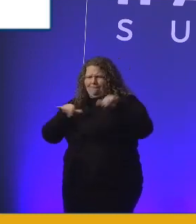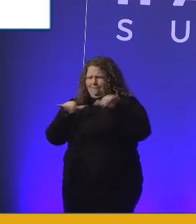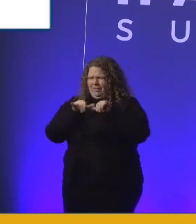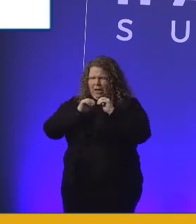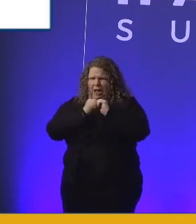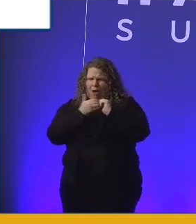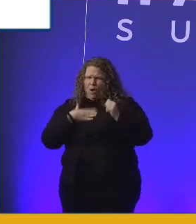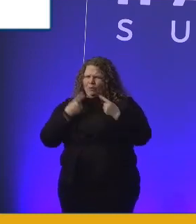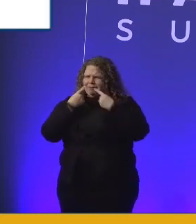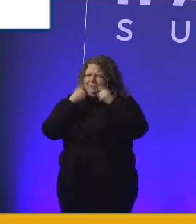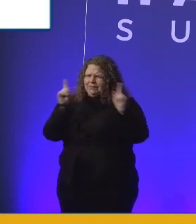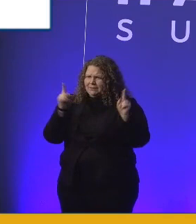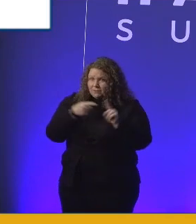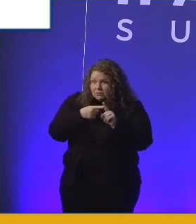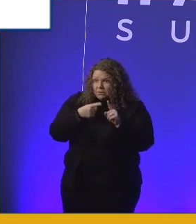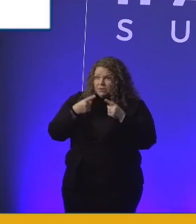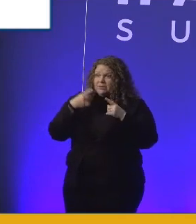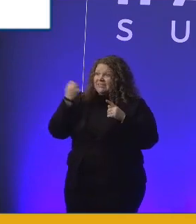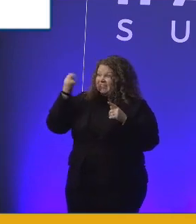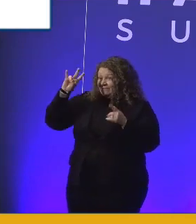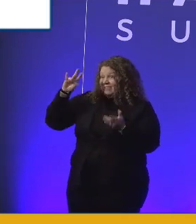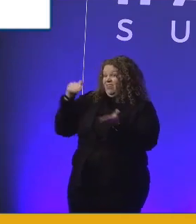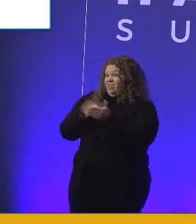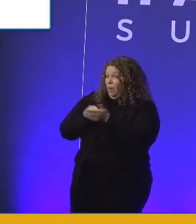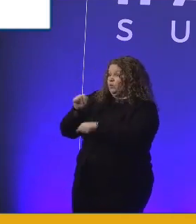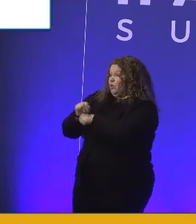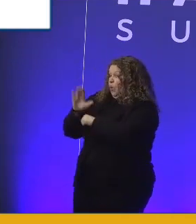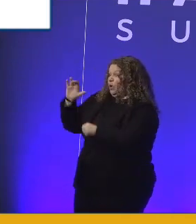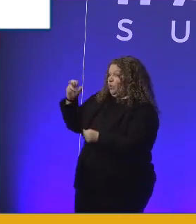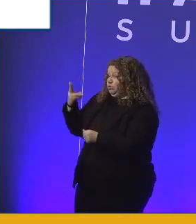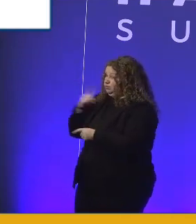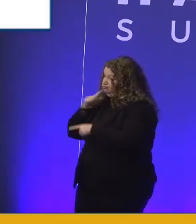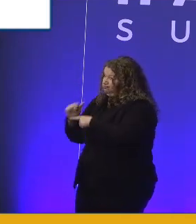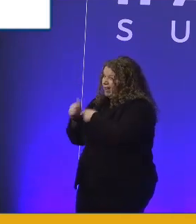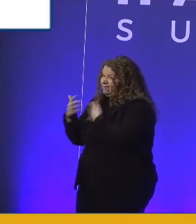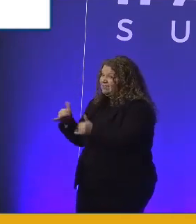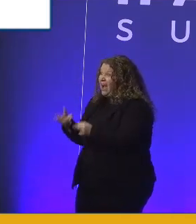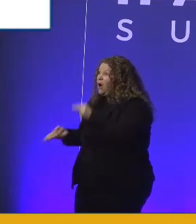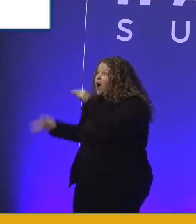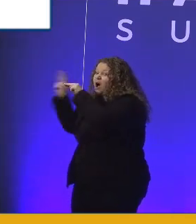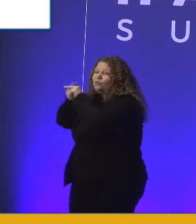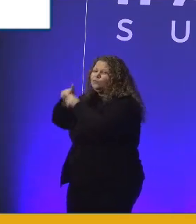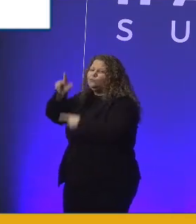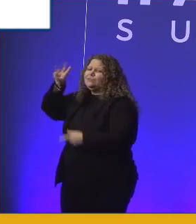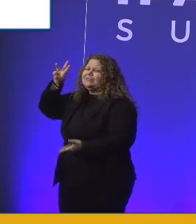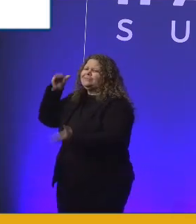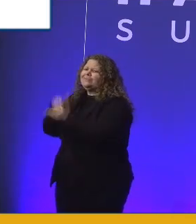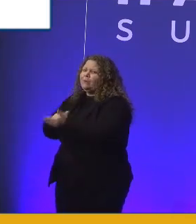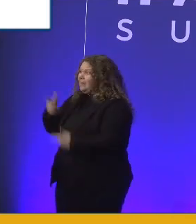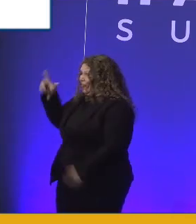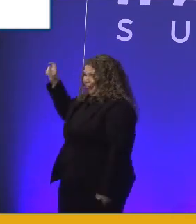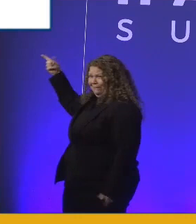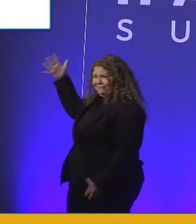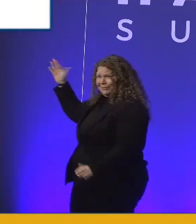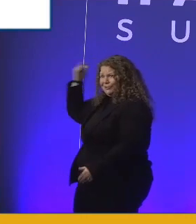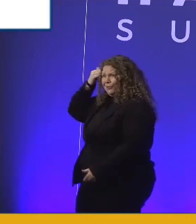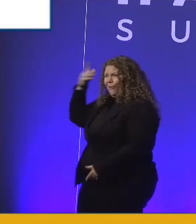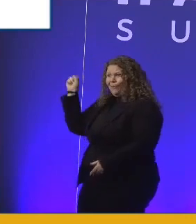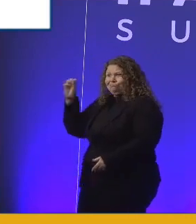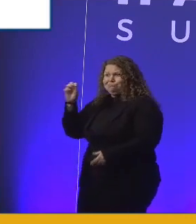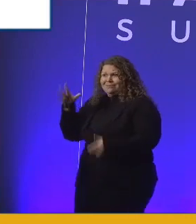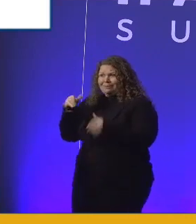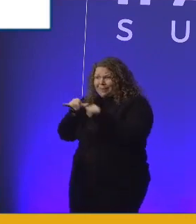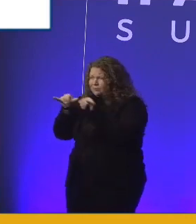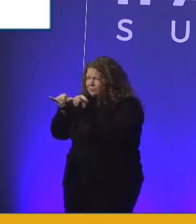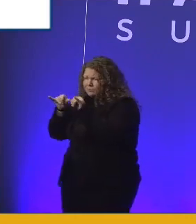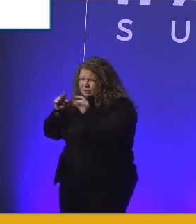,000 work coaches have been trained. It's not hit and hope. It's not launch and leave. It's measure the progress and